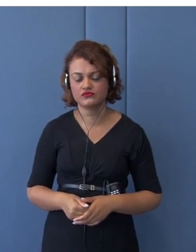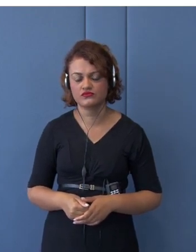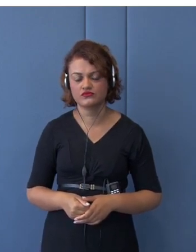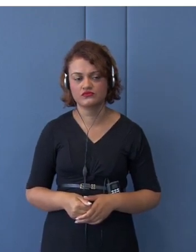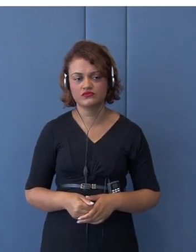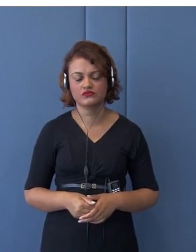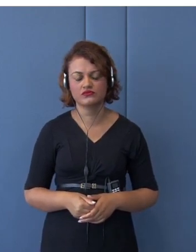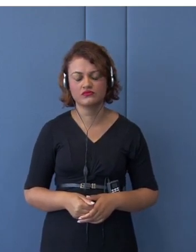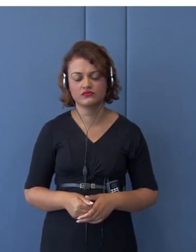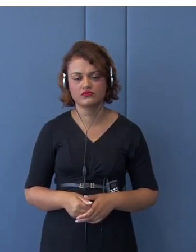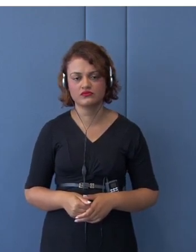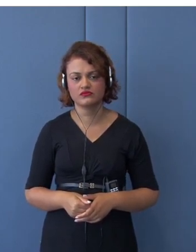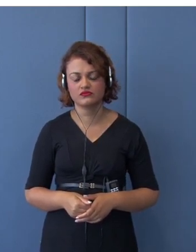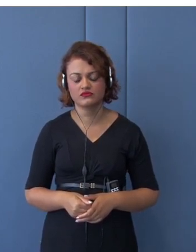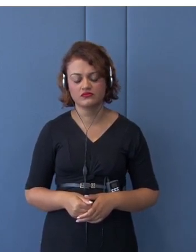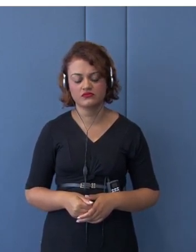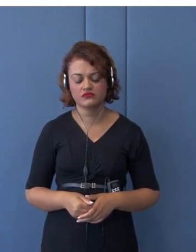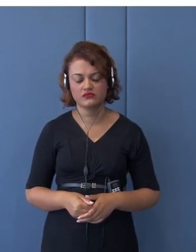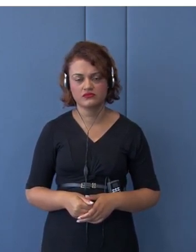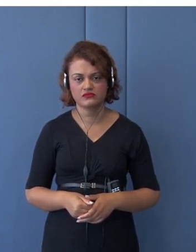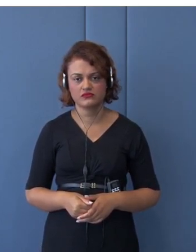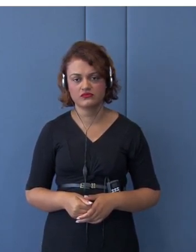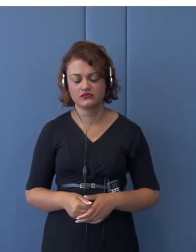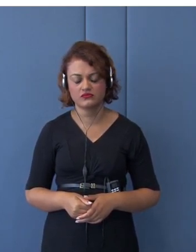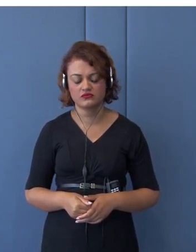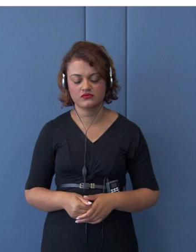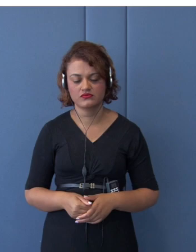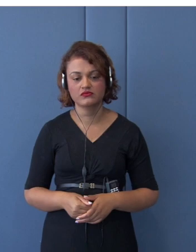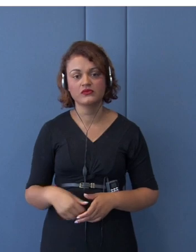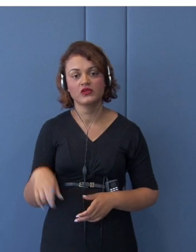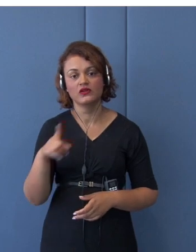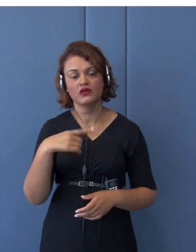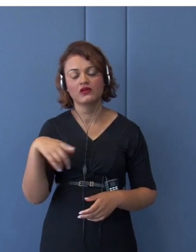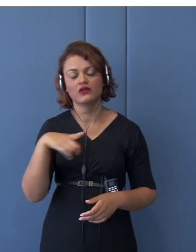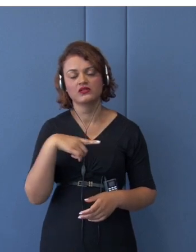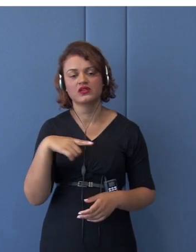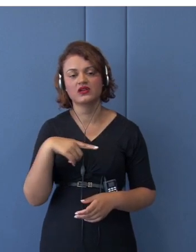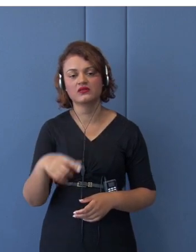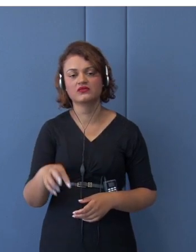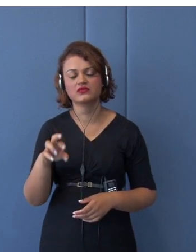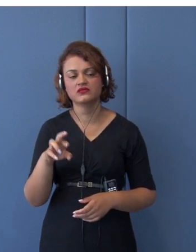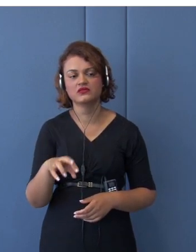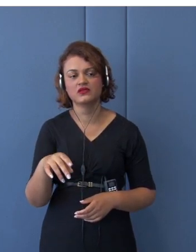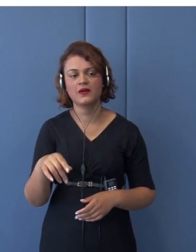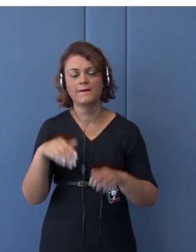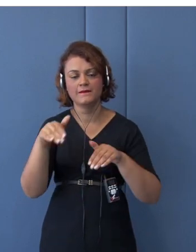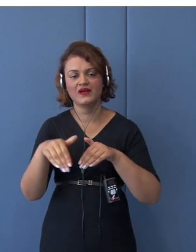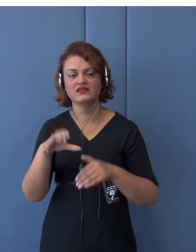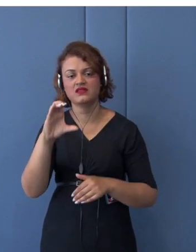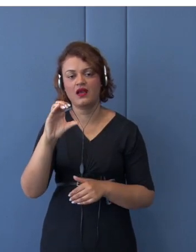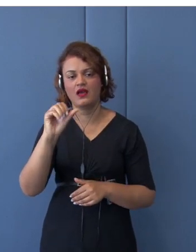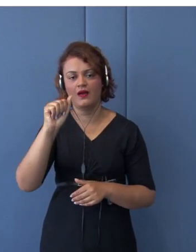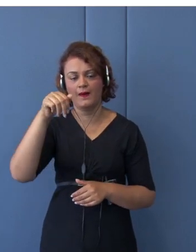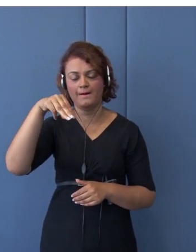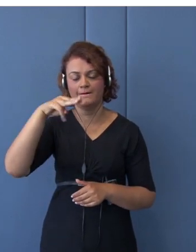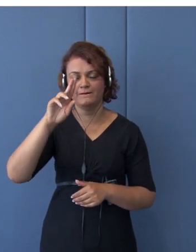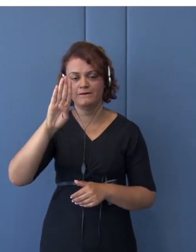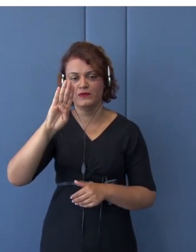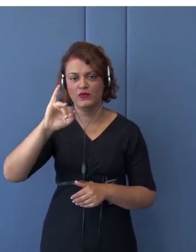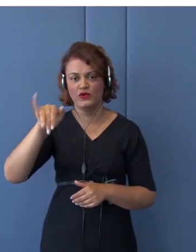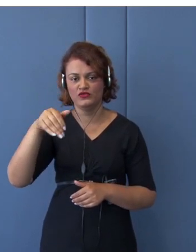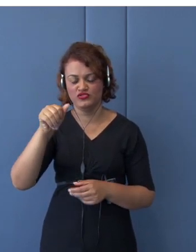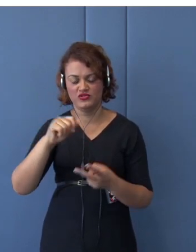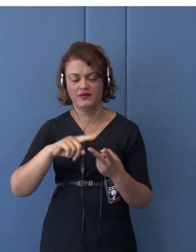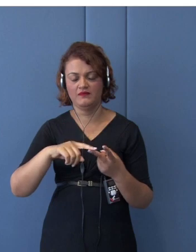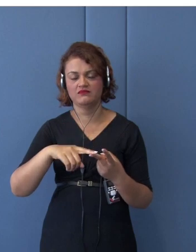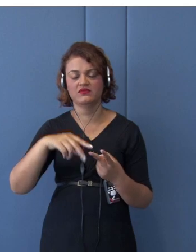countries within ASEAN, such as Cambodia, Laos, Myanmar, and to some extent Vietnam. CLMV